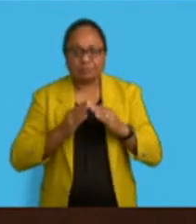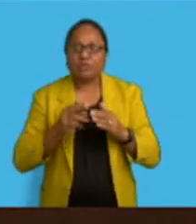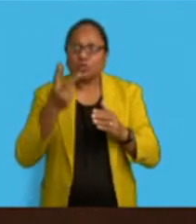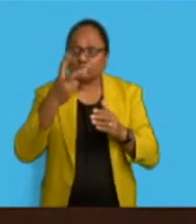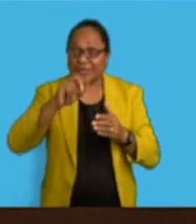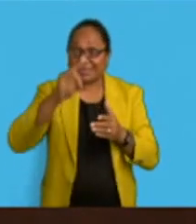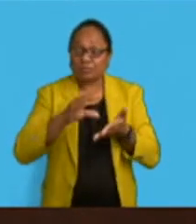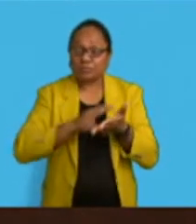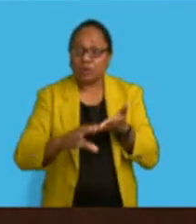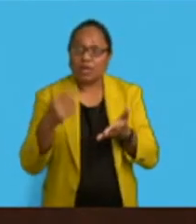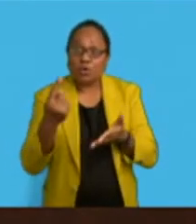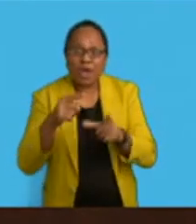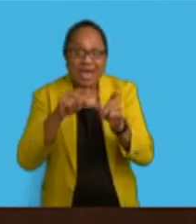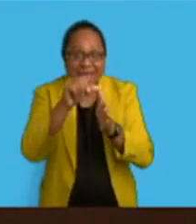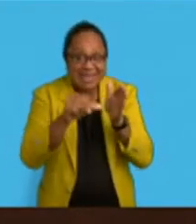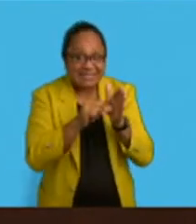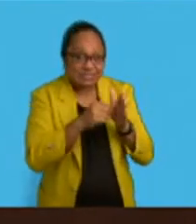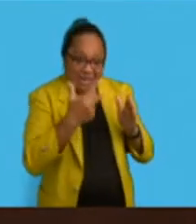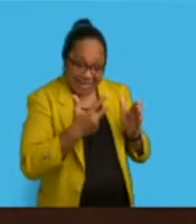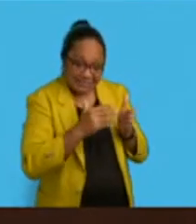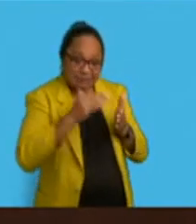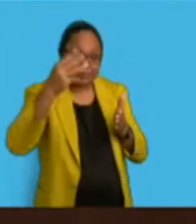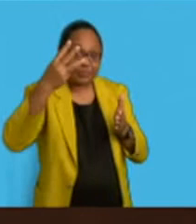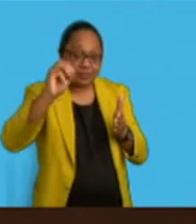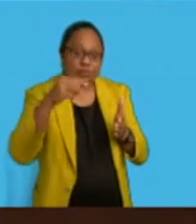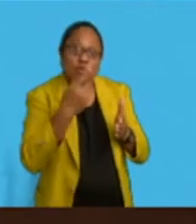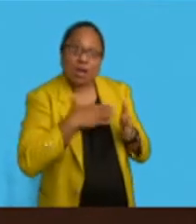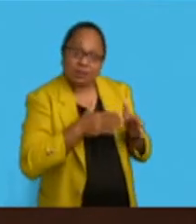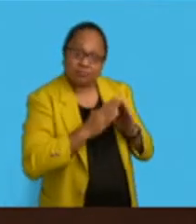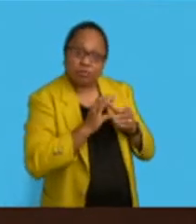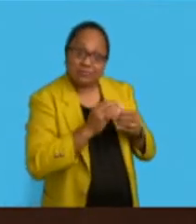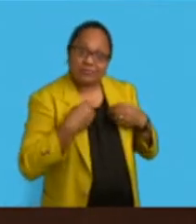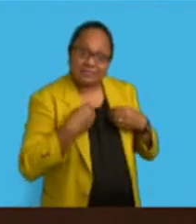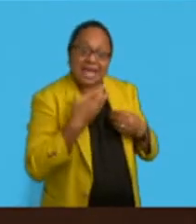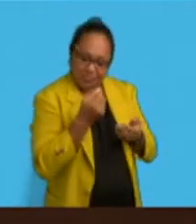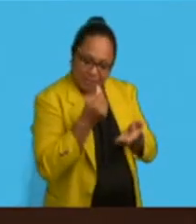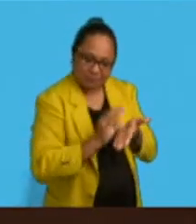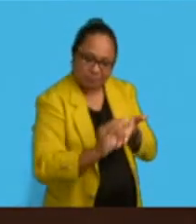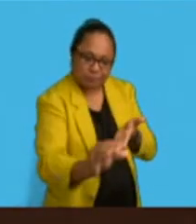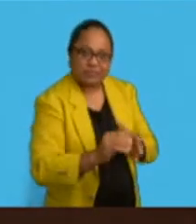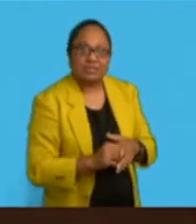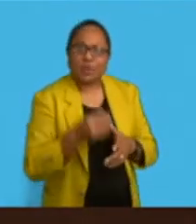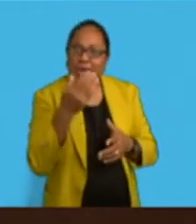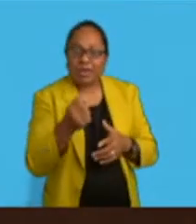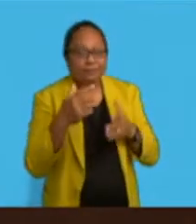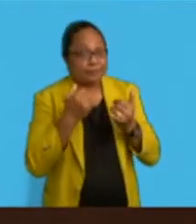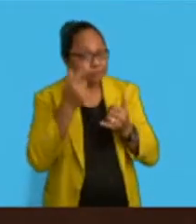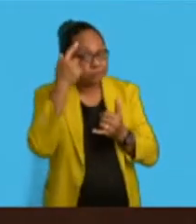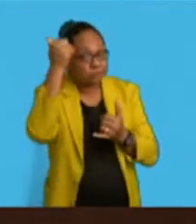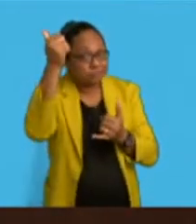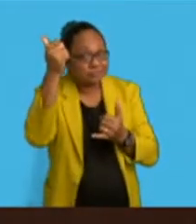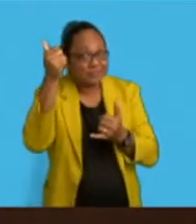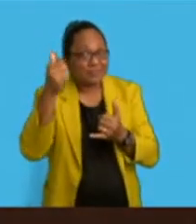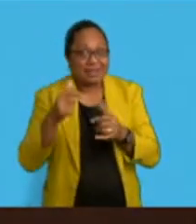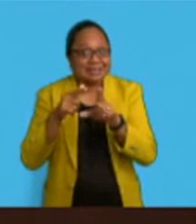Fijians between the ages of 18 to 30 to develop or expand innovative business ideas. We have some very smart young graduates